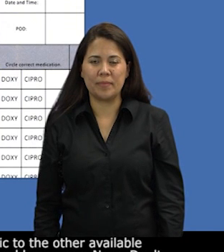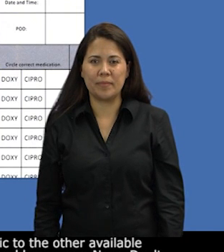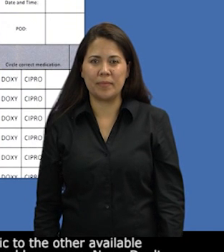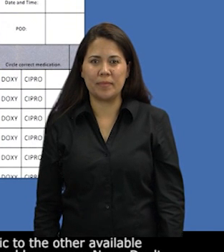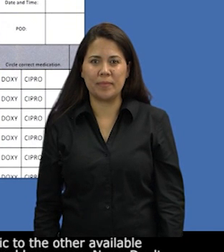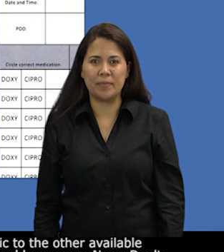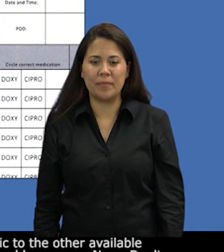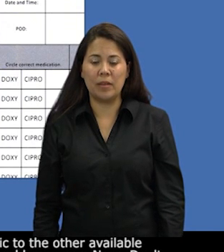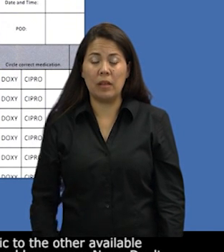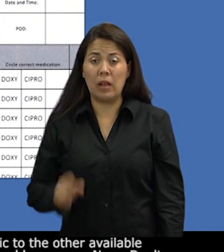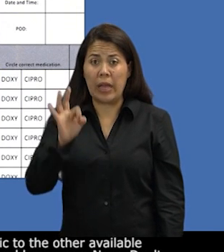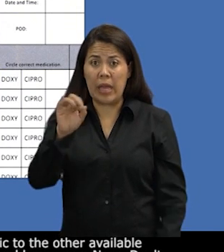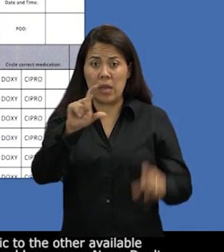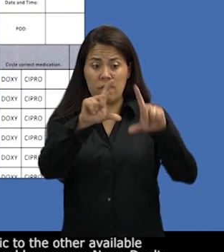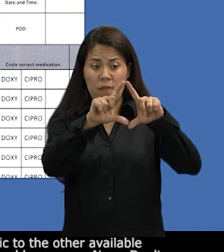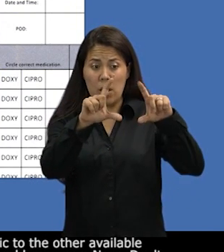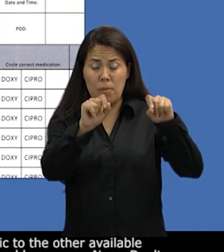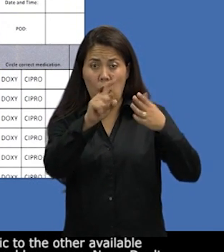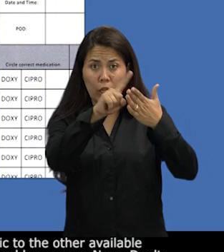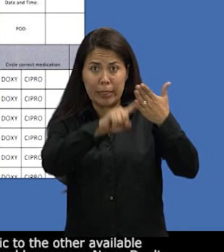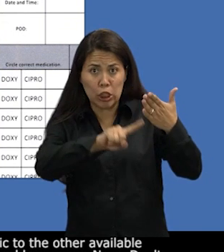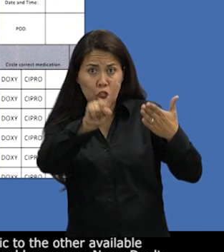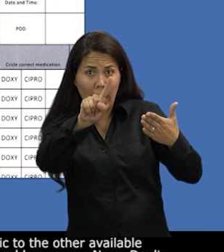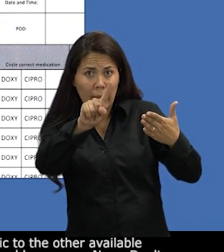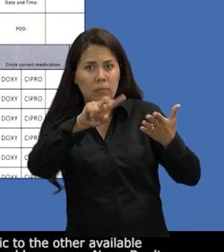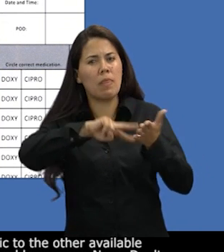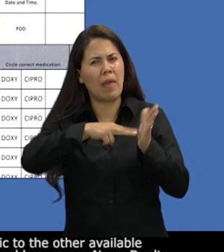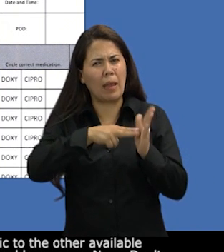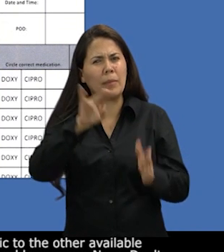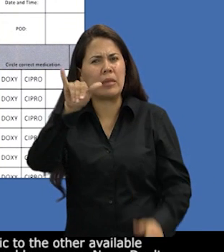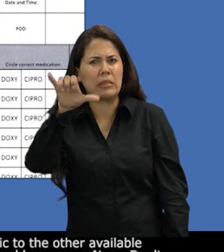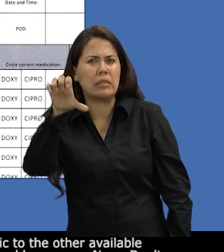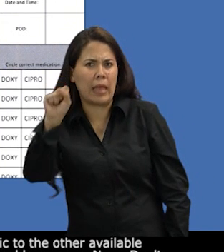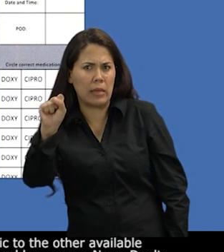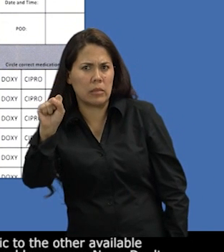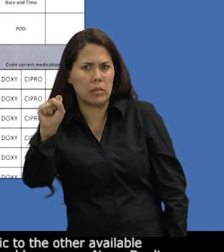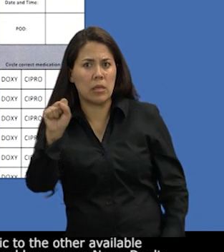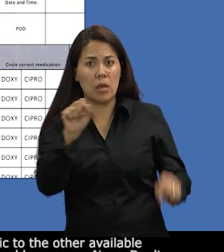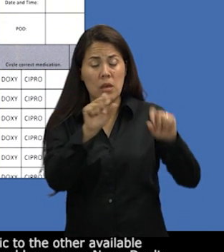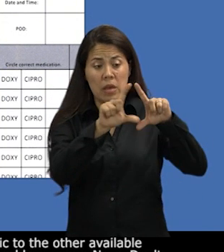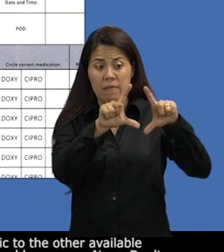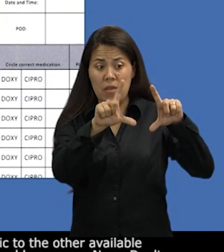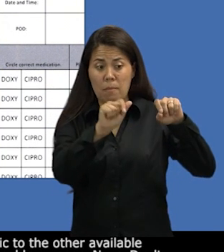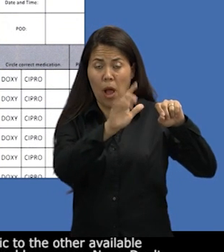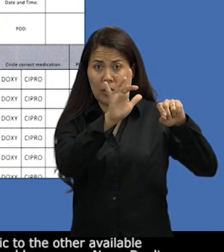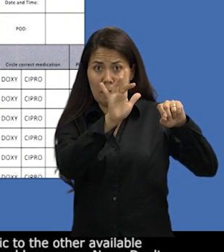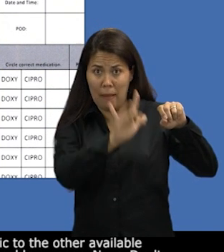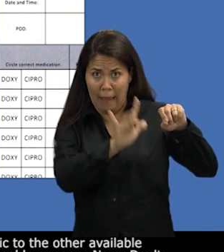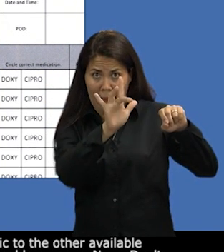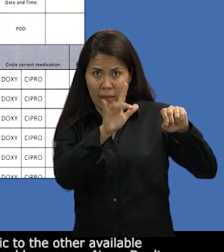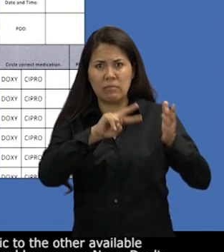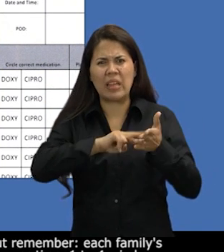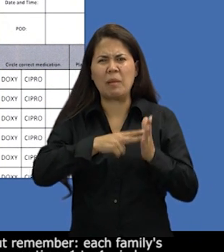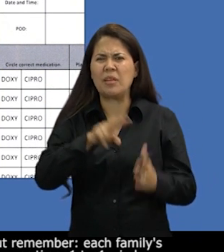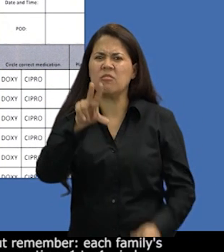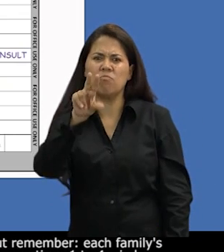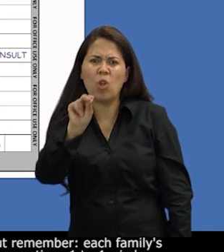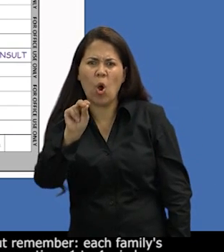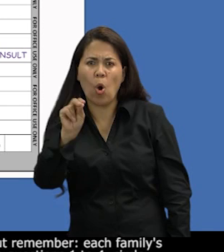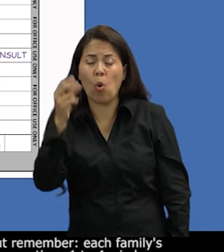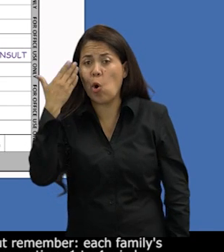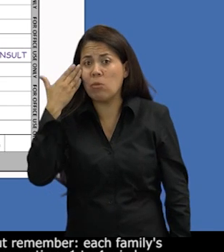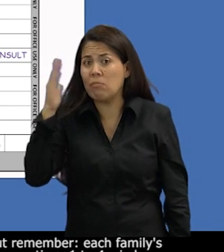A checked box means yes. An unchecked box means no or don't know.